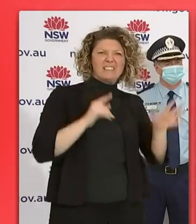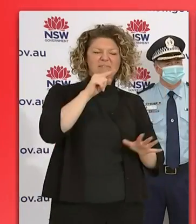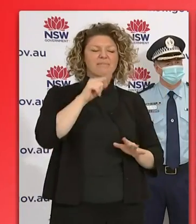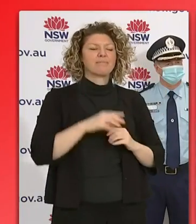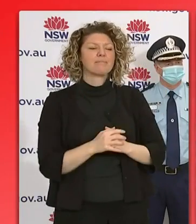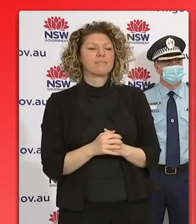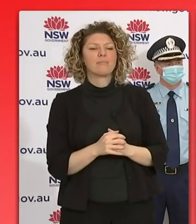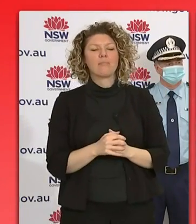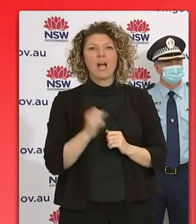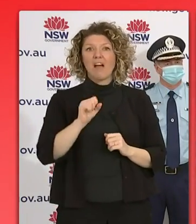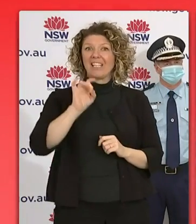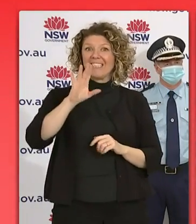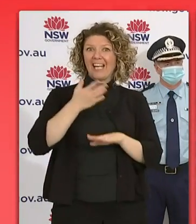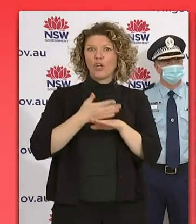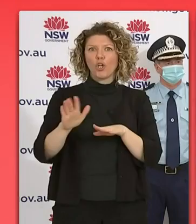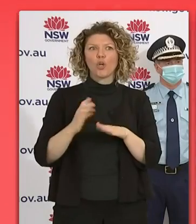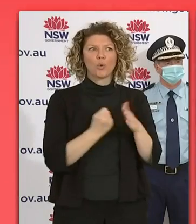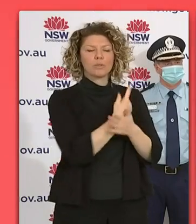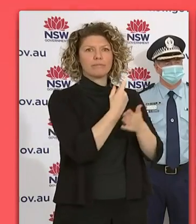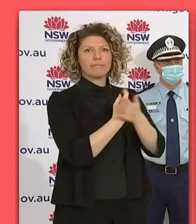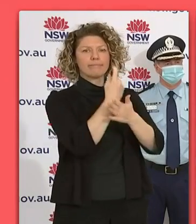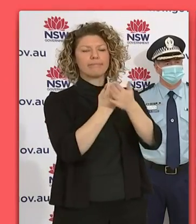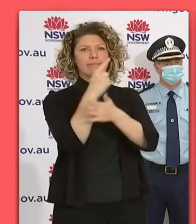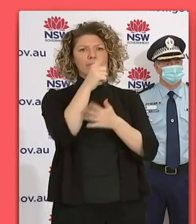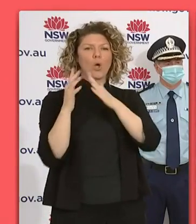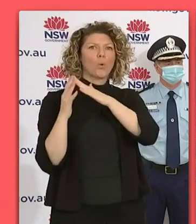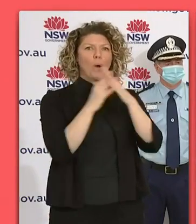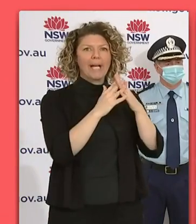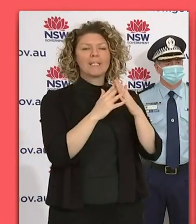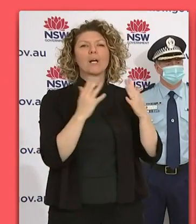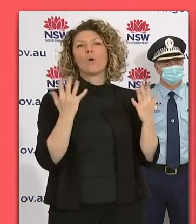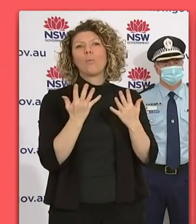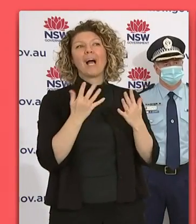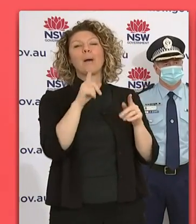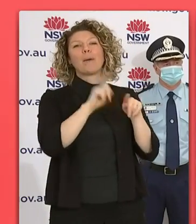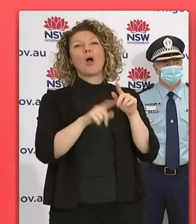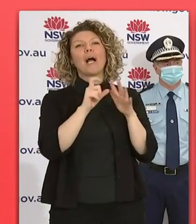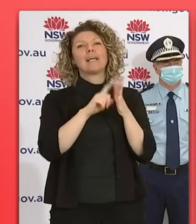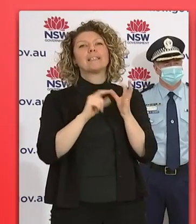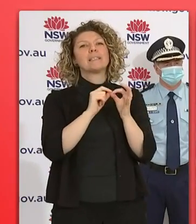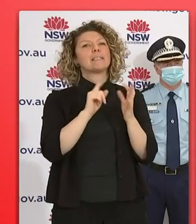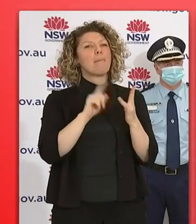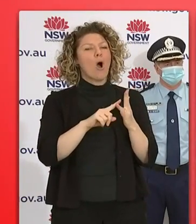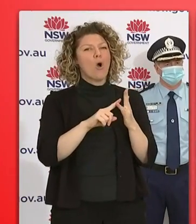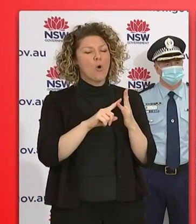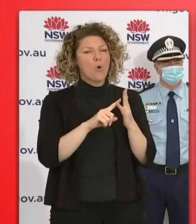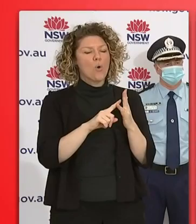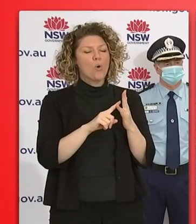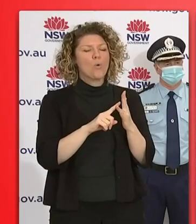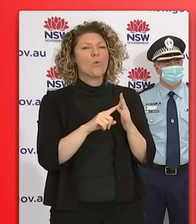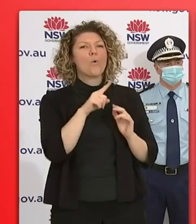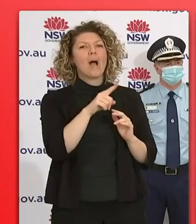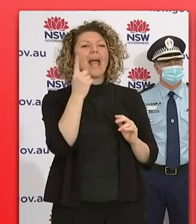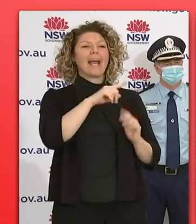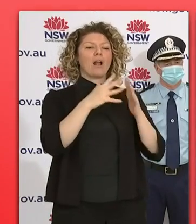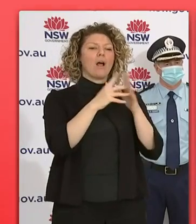identified in the Western New South Wales local health district, the majority being in Dubbo and two, sorry,